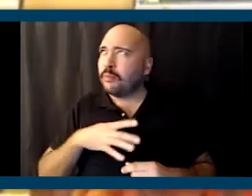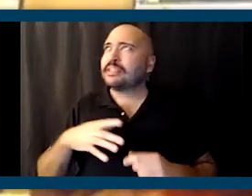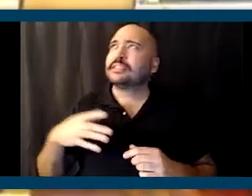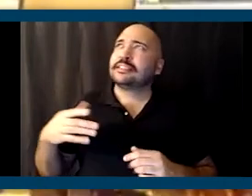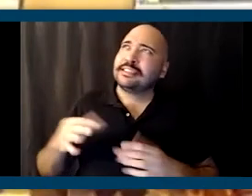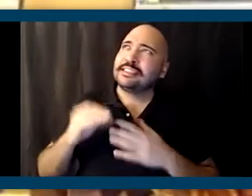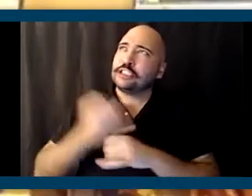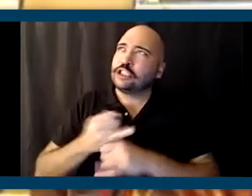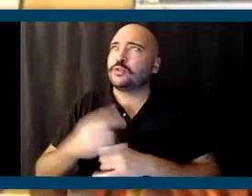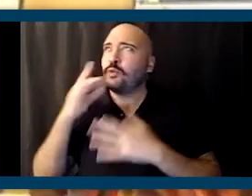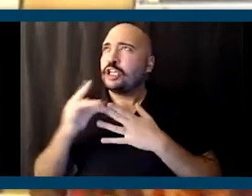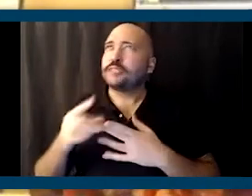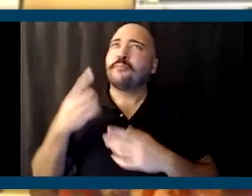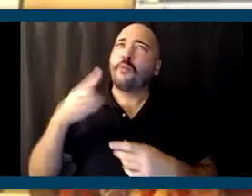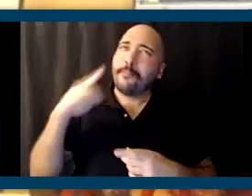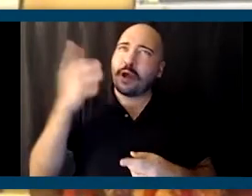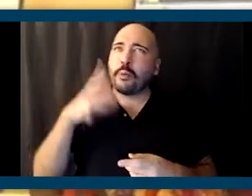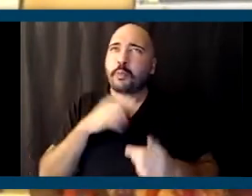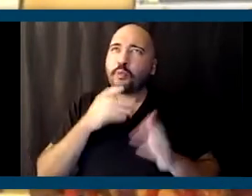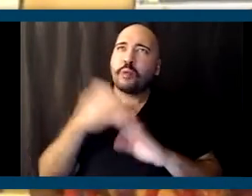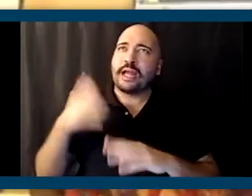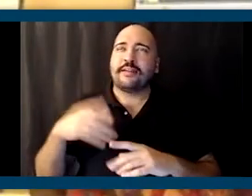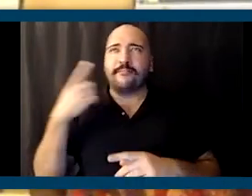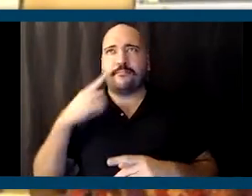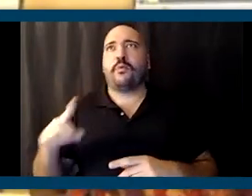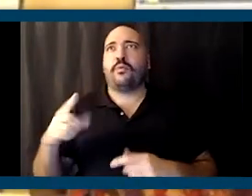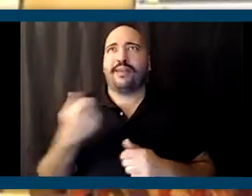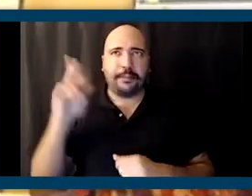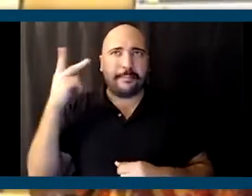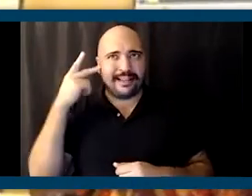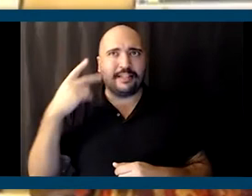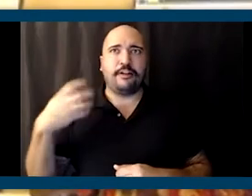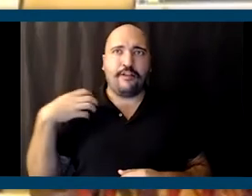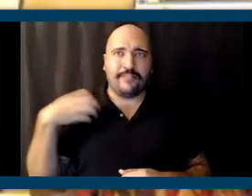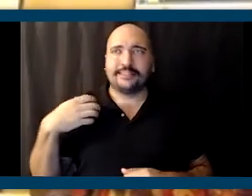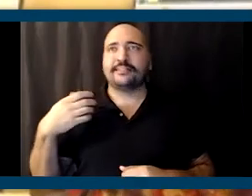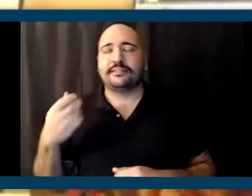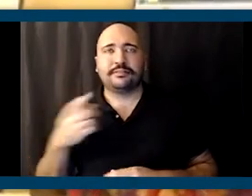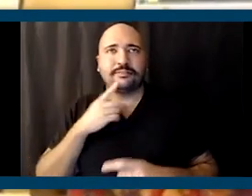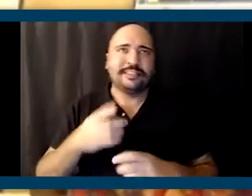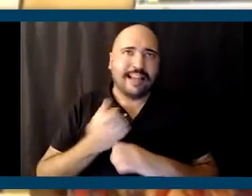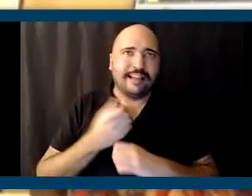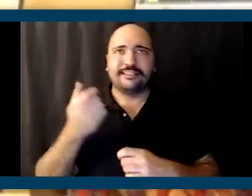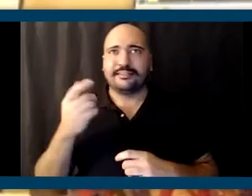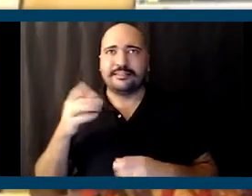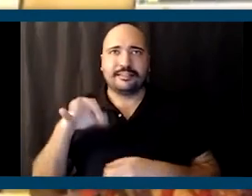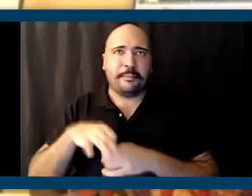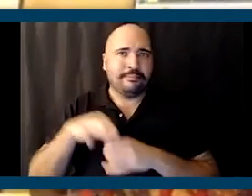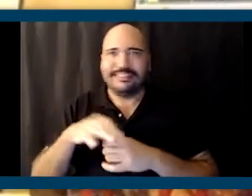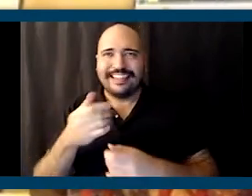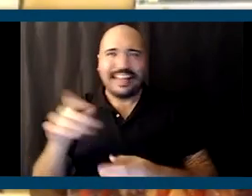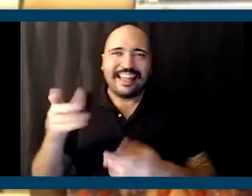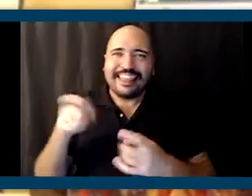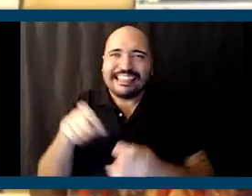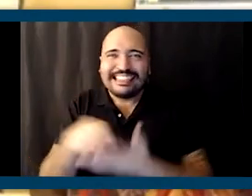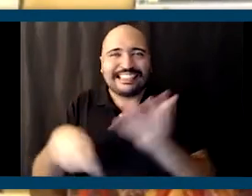who are running for office and to get the courage and the support to do the things that are essential. You know, one of the things that that I think